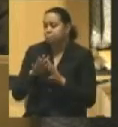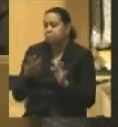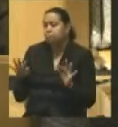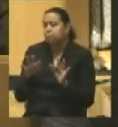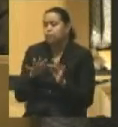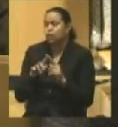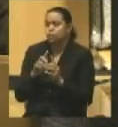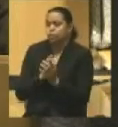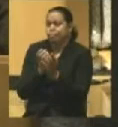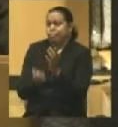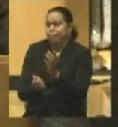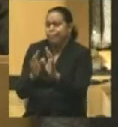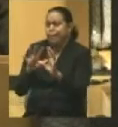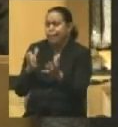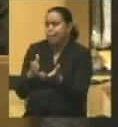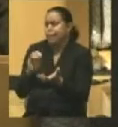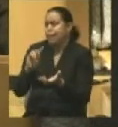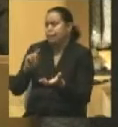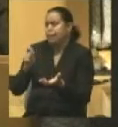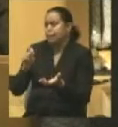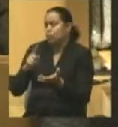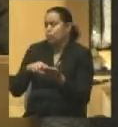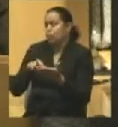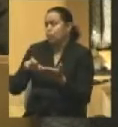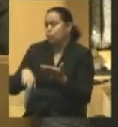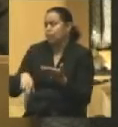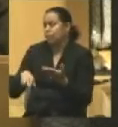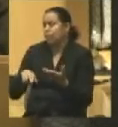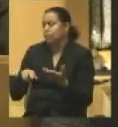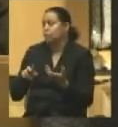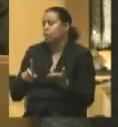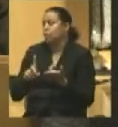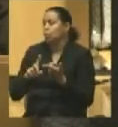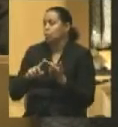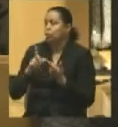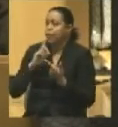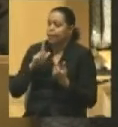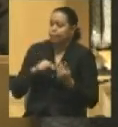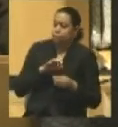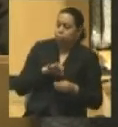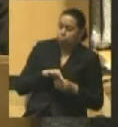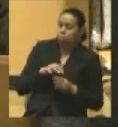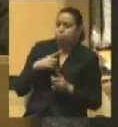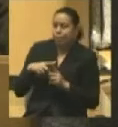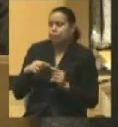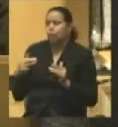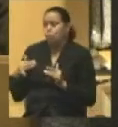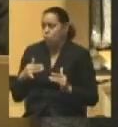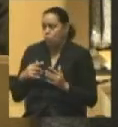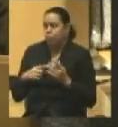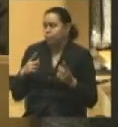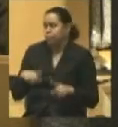contextualize the election results, uh, by the events in the war, uh,